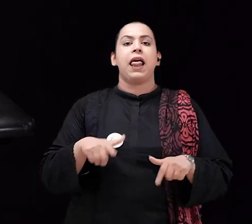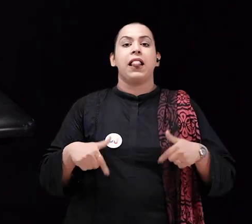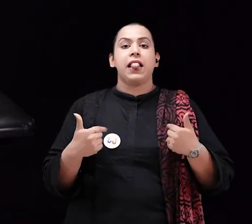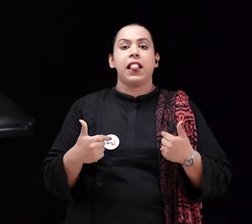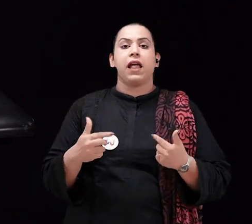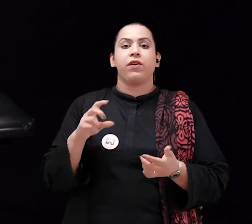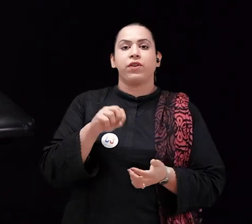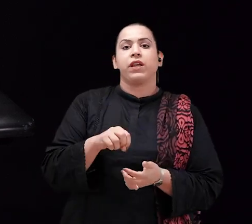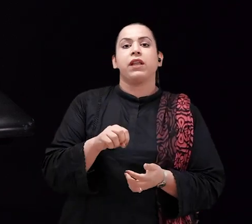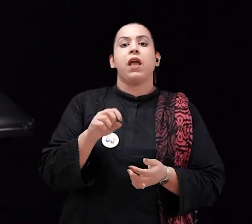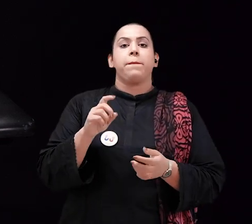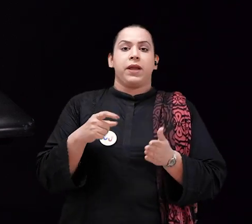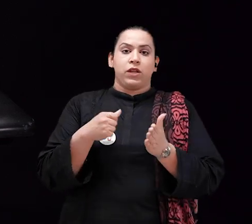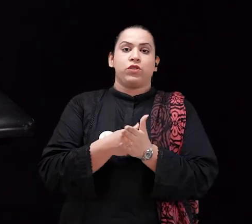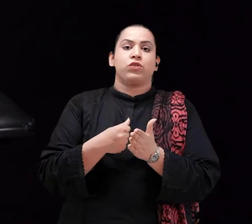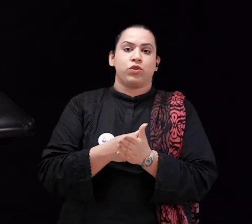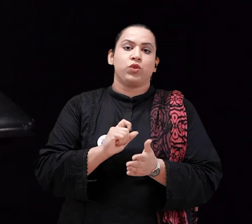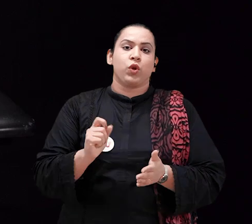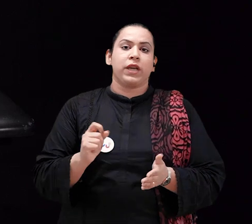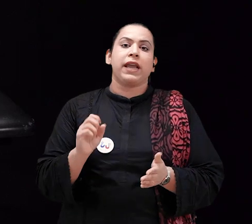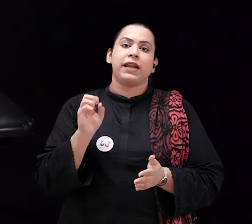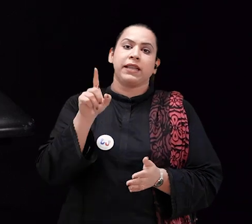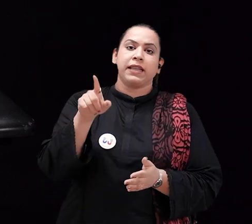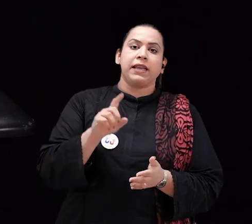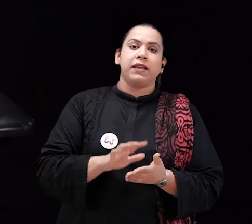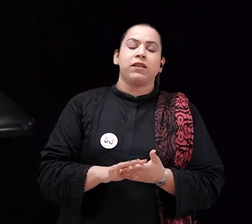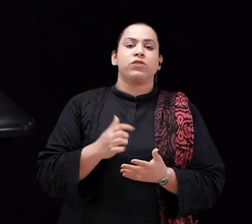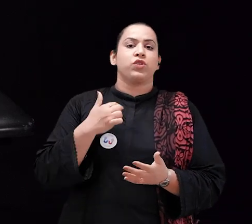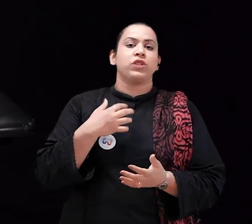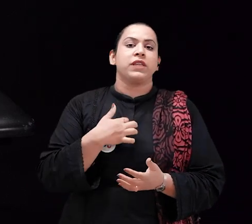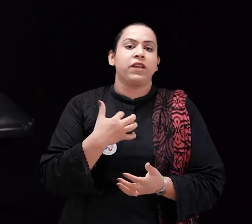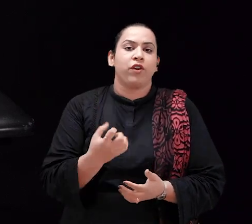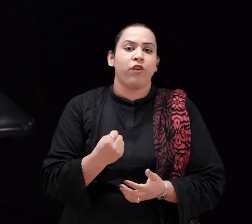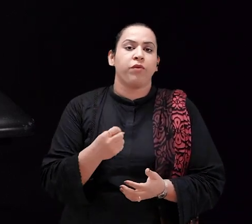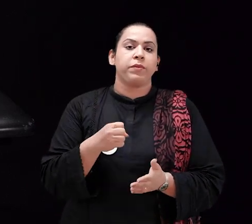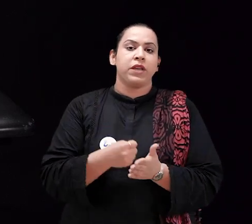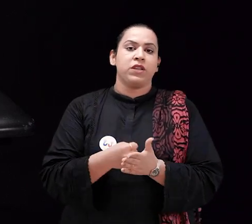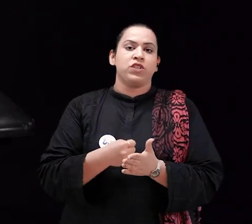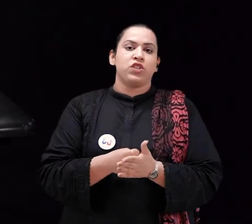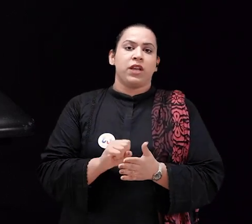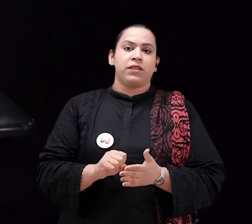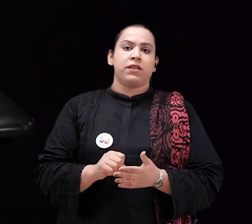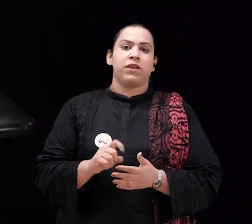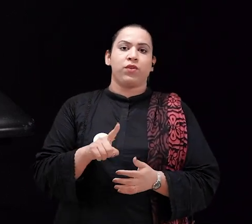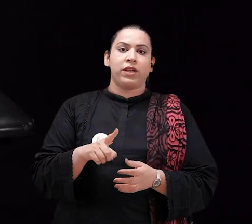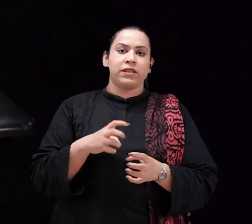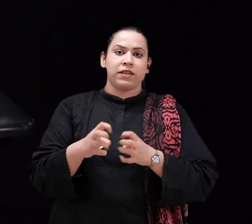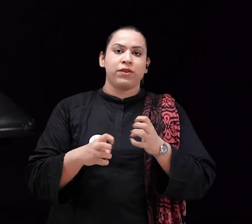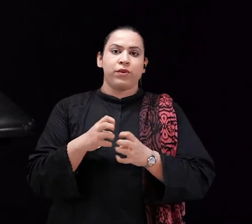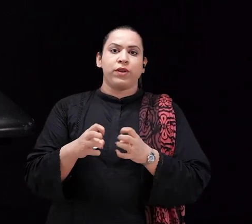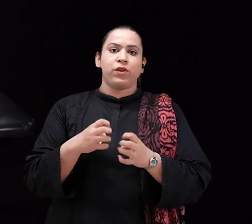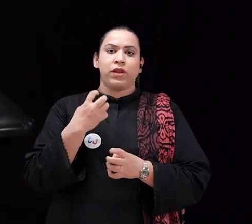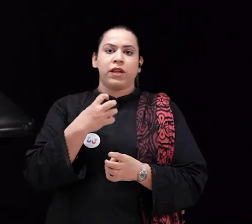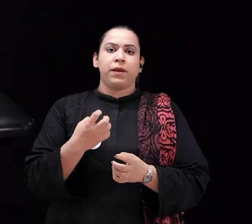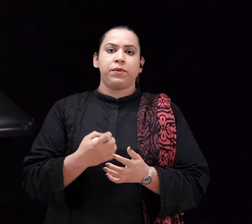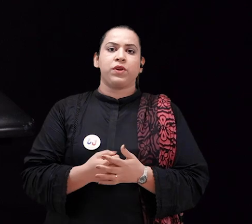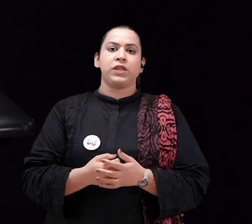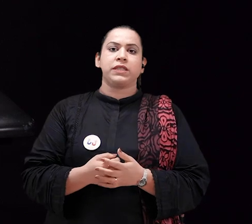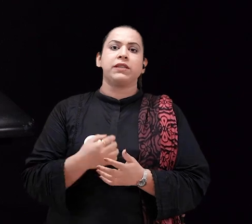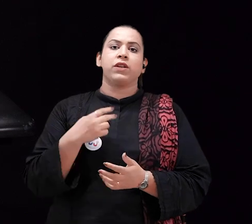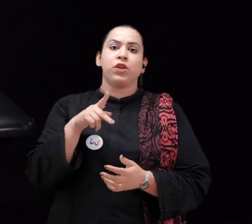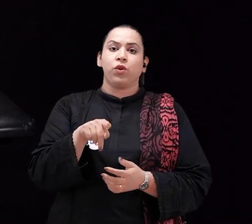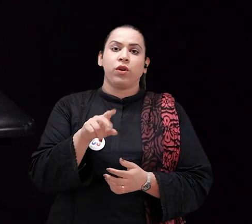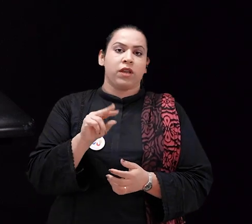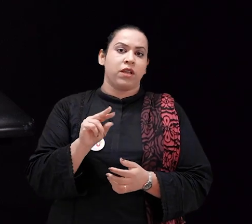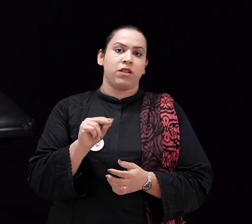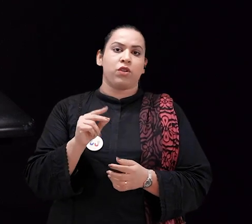adapting into a lifestyle. You know, I might take longer to get to point A to B, but I do get there. So, you